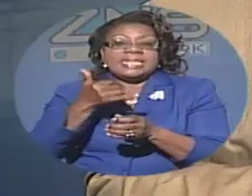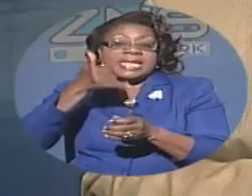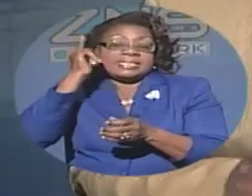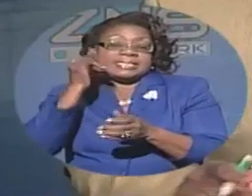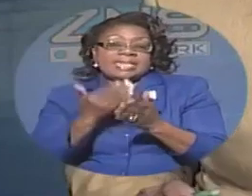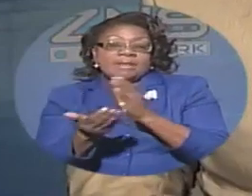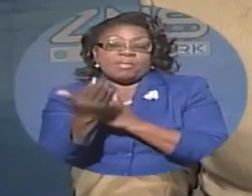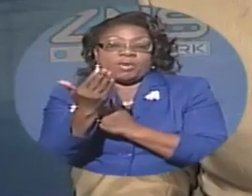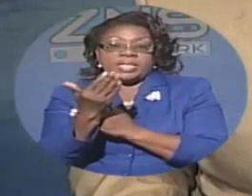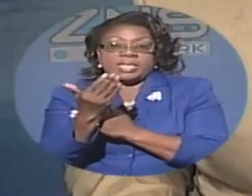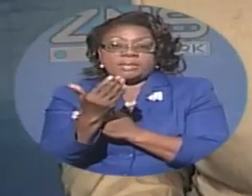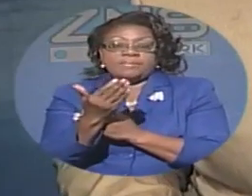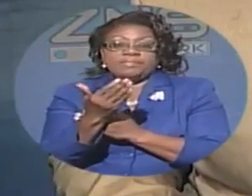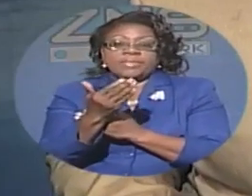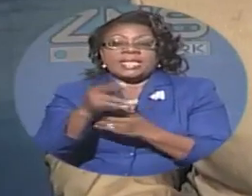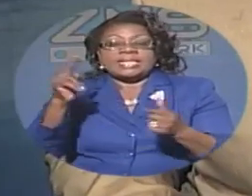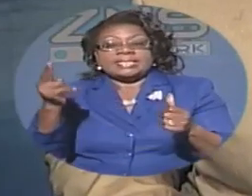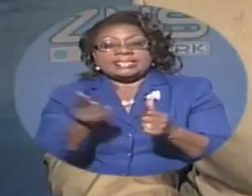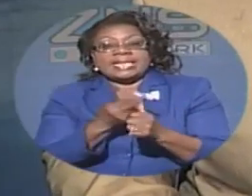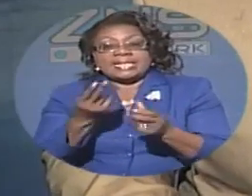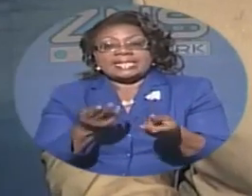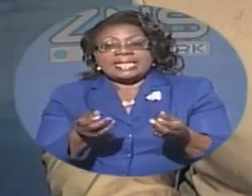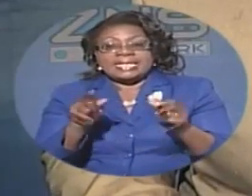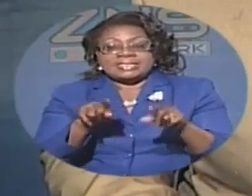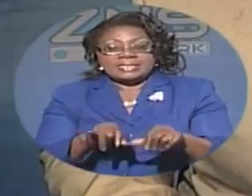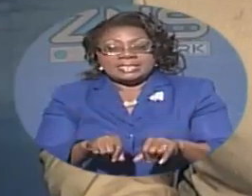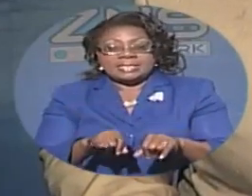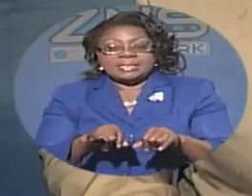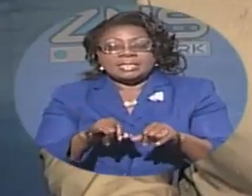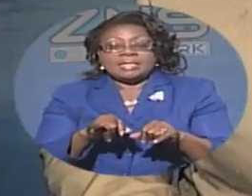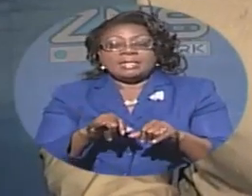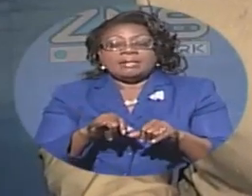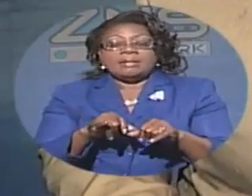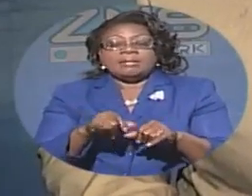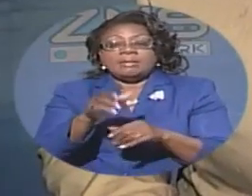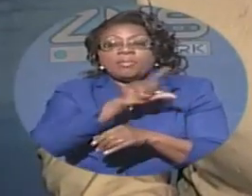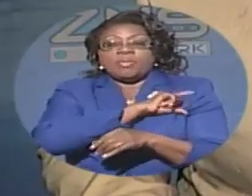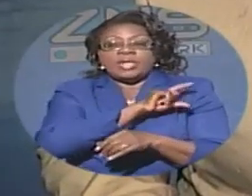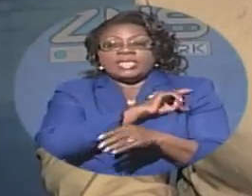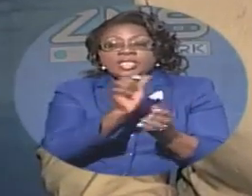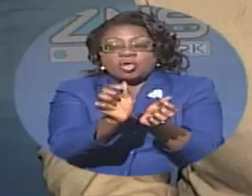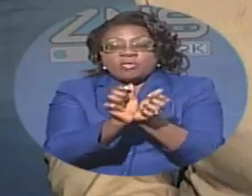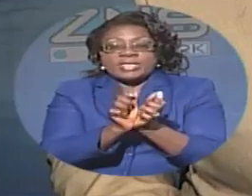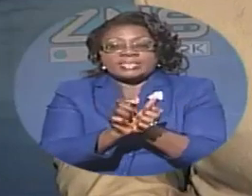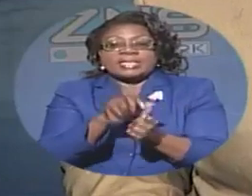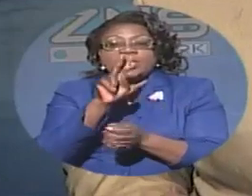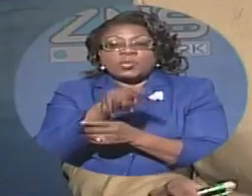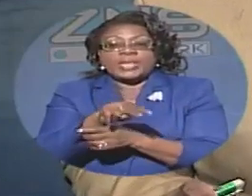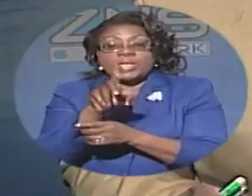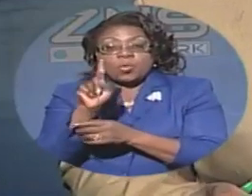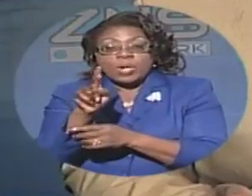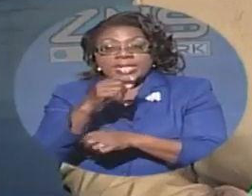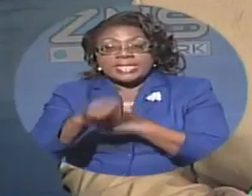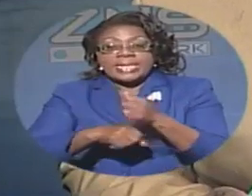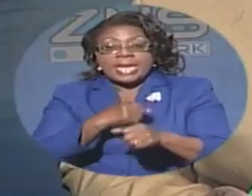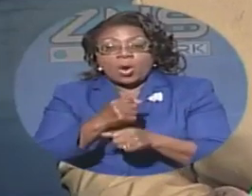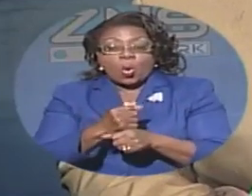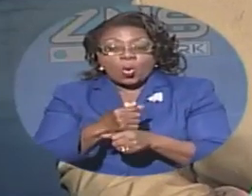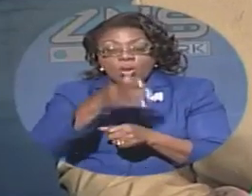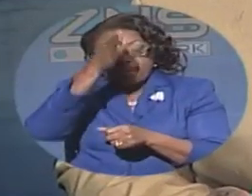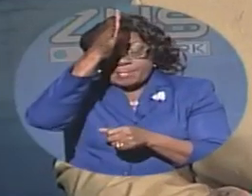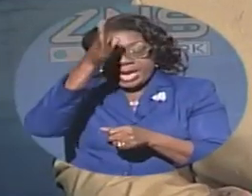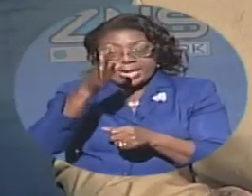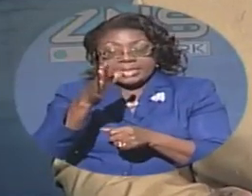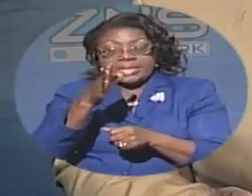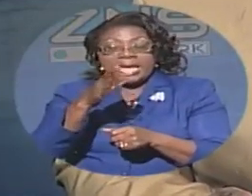in the second incident officers of the drug enforcement unit arrested a 21 year old male of johnson road after they conducted a search of his gold